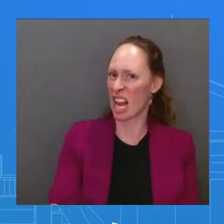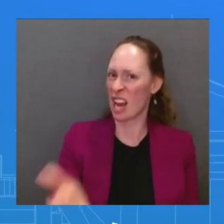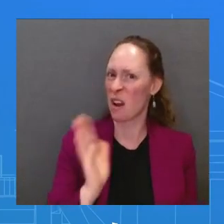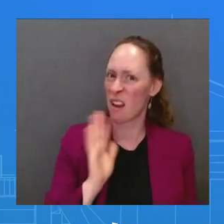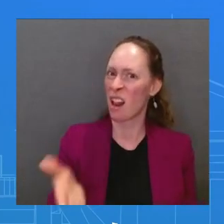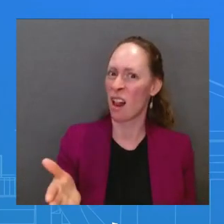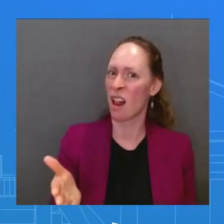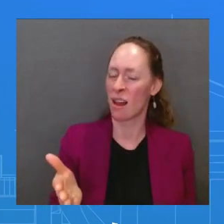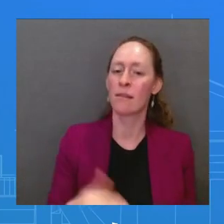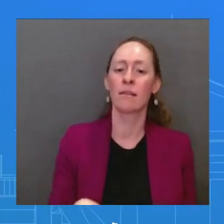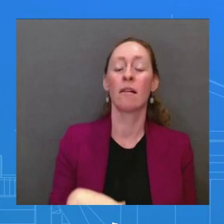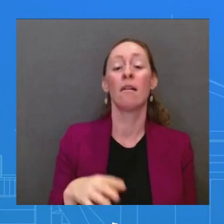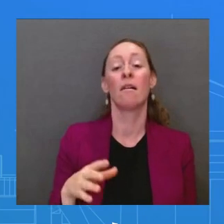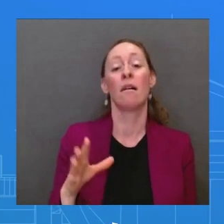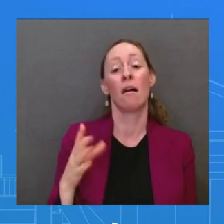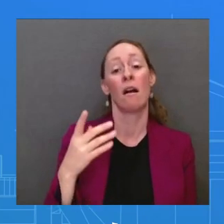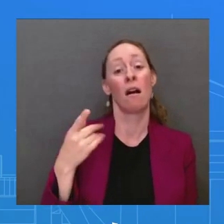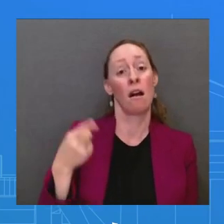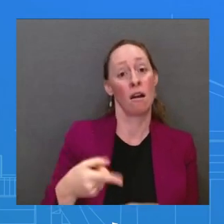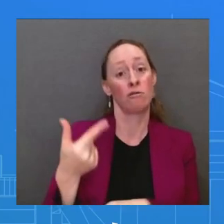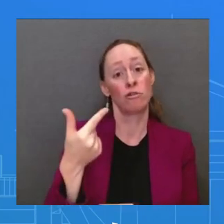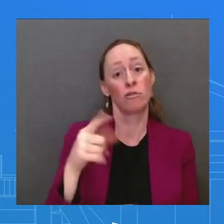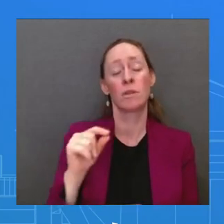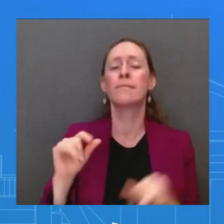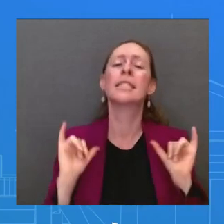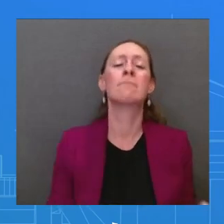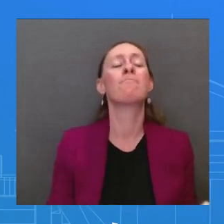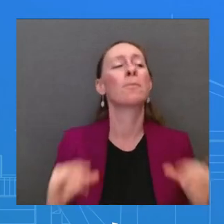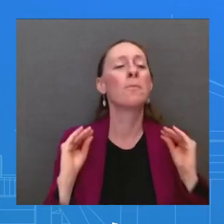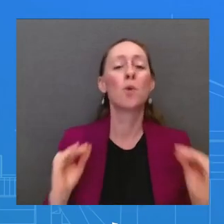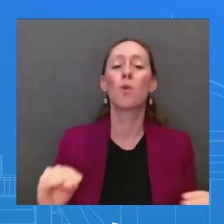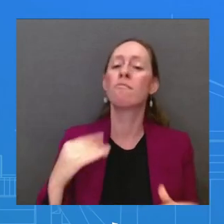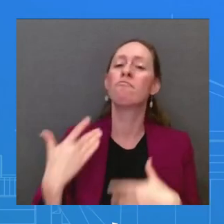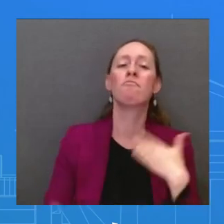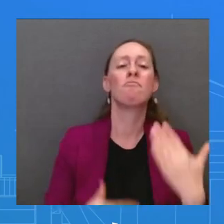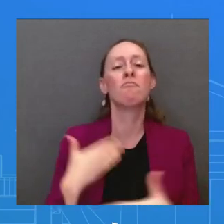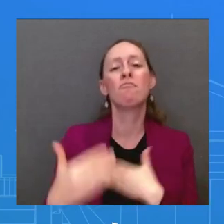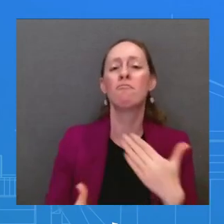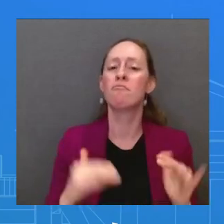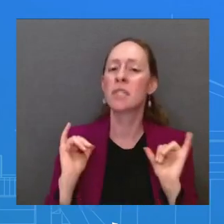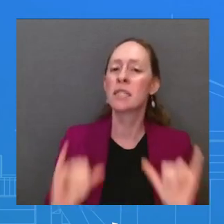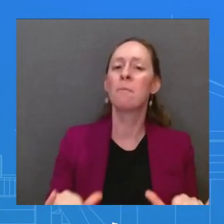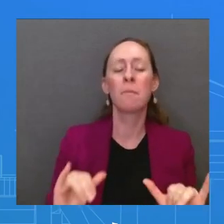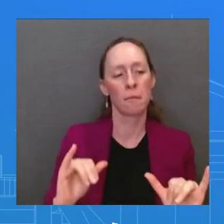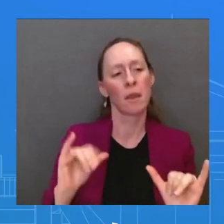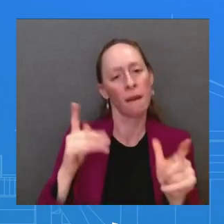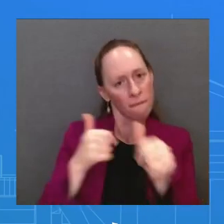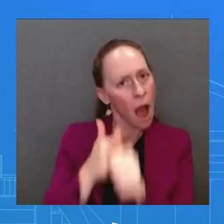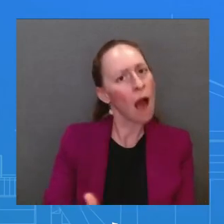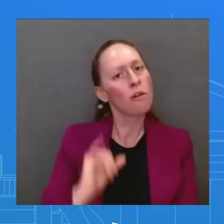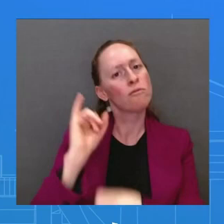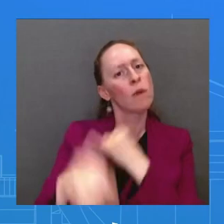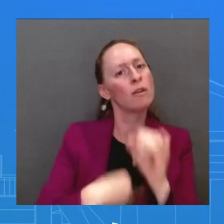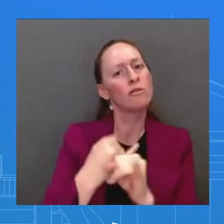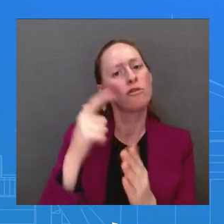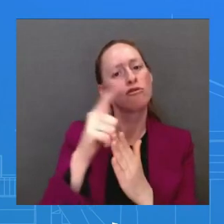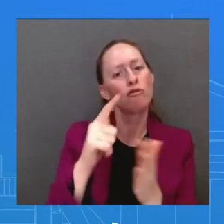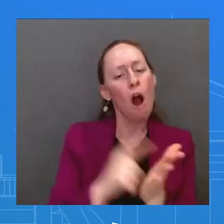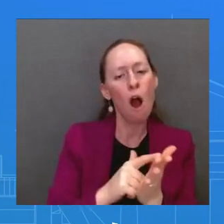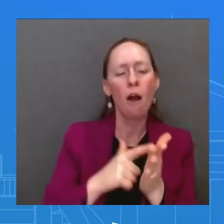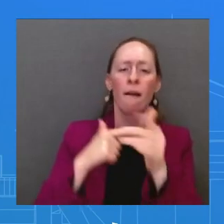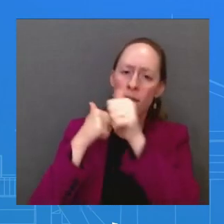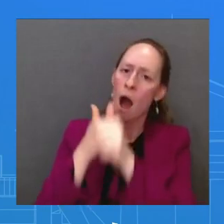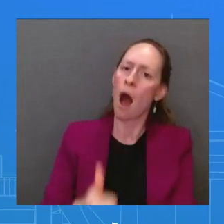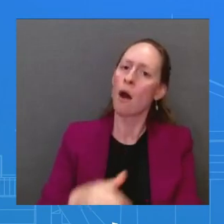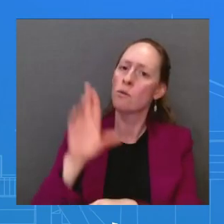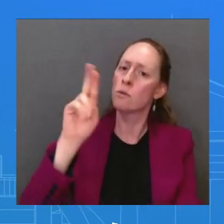illegal in violation of the U.N. Charter and that this war must end on terms consistent with the U.N. Charter, that is the result